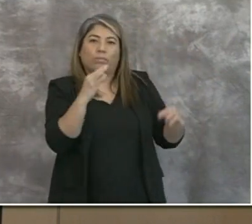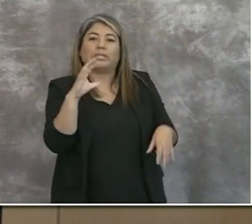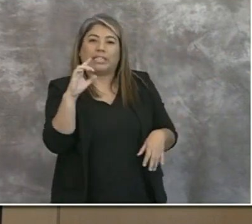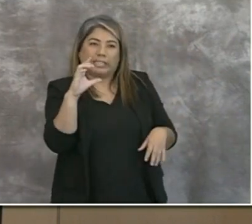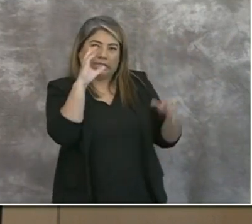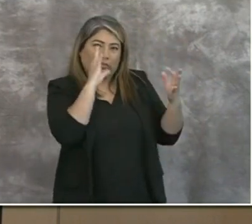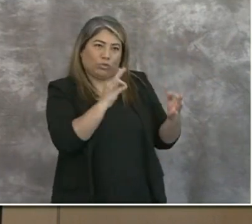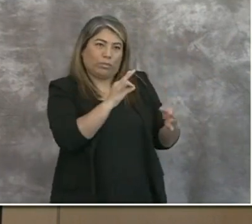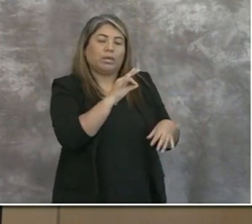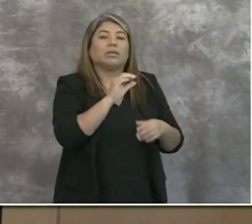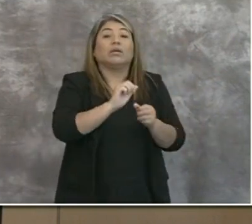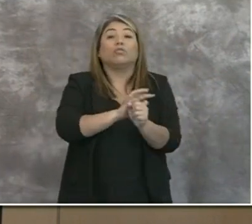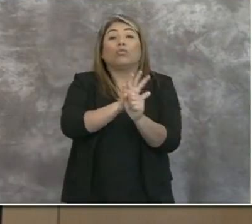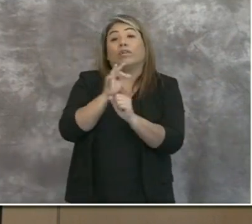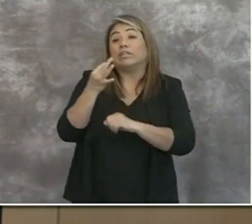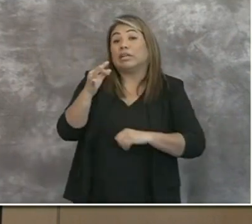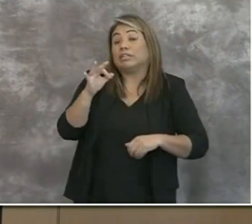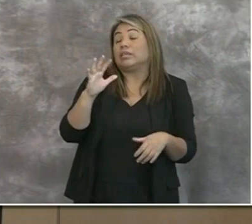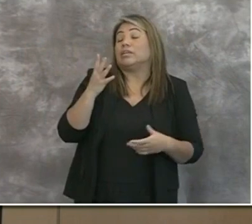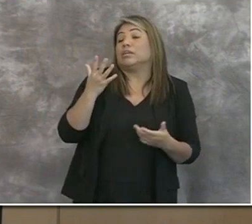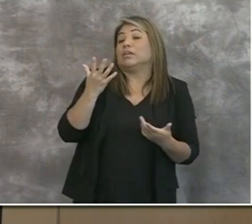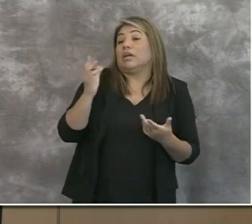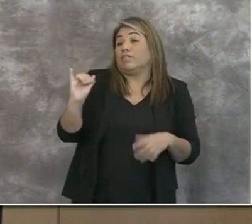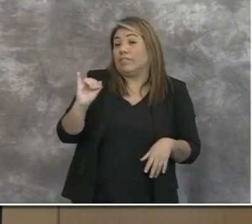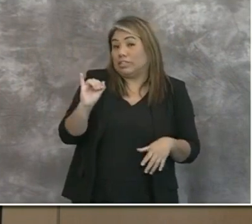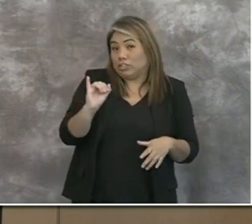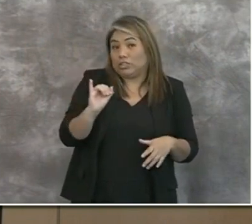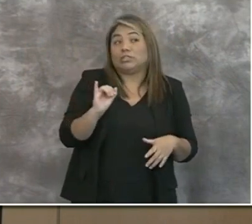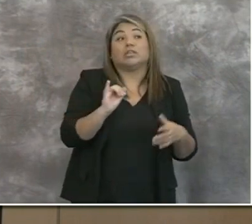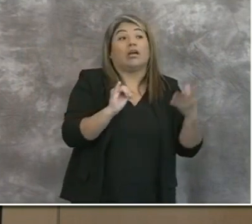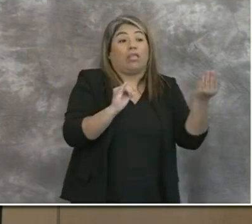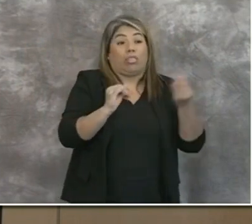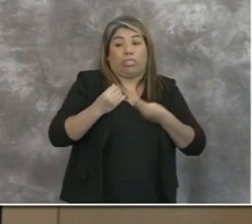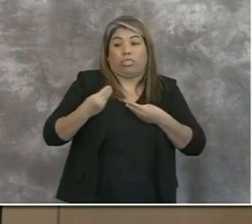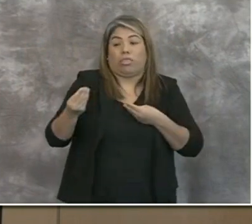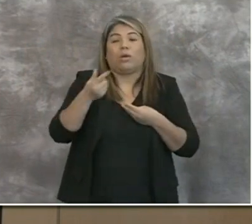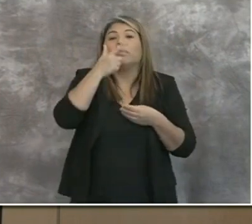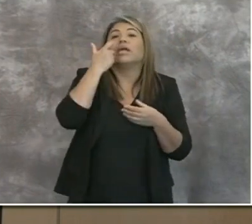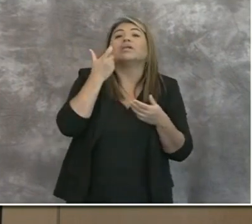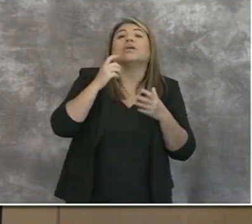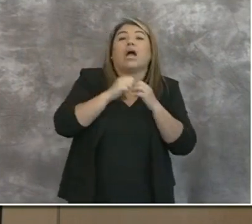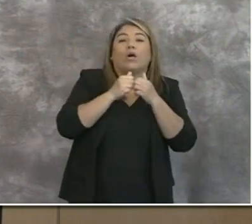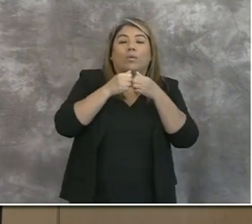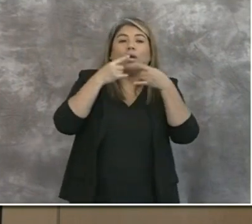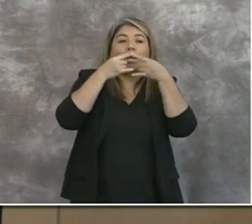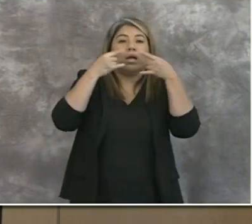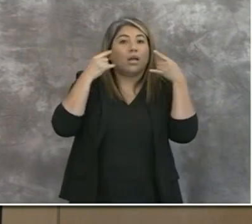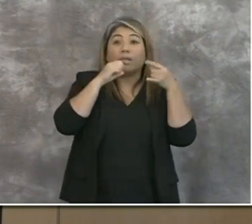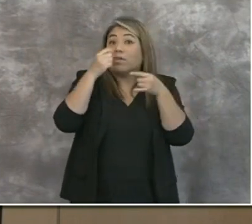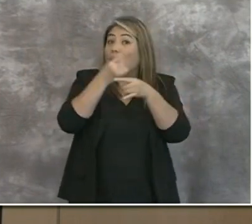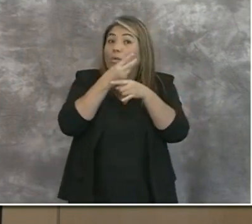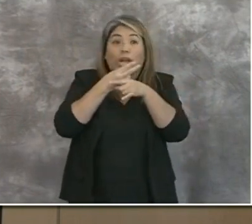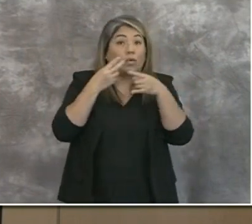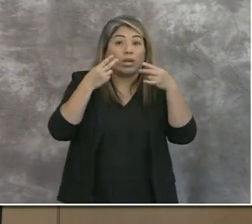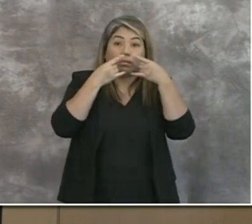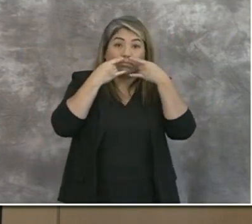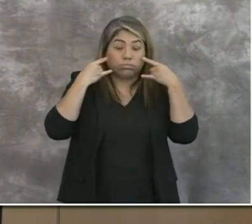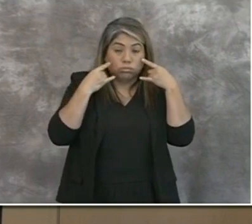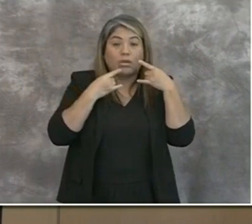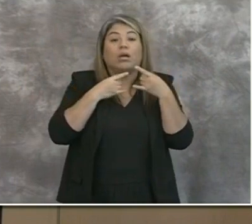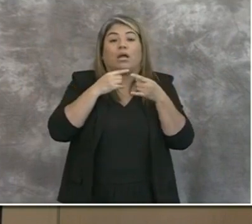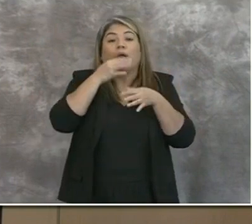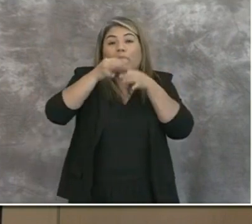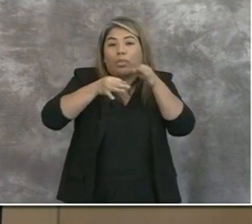COVID-19 infections are transmitted via droplet transmission. If there are procedures